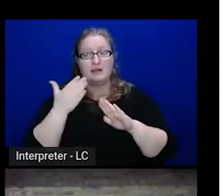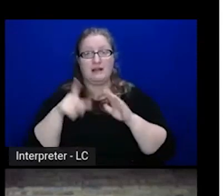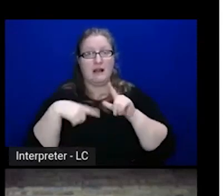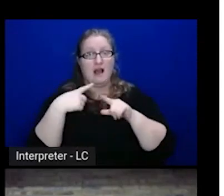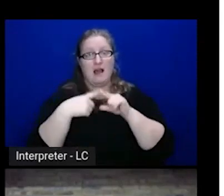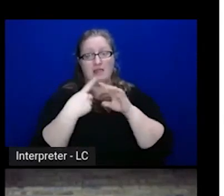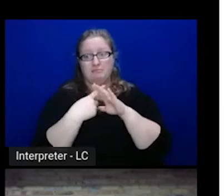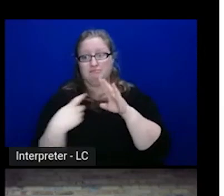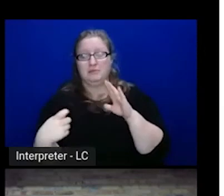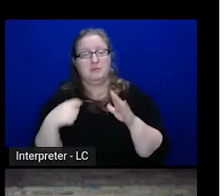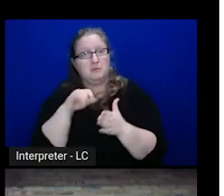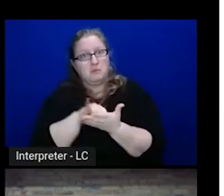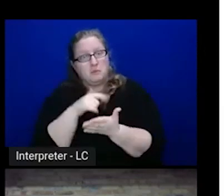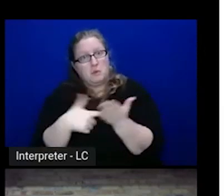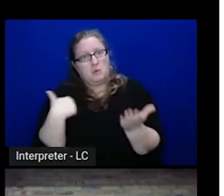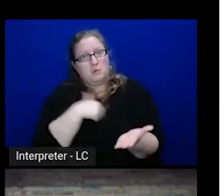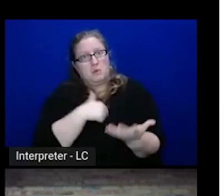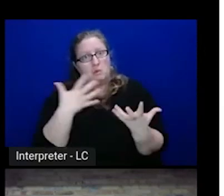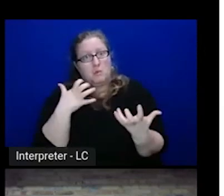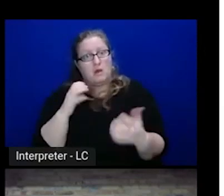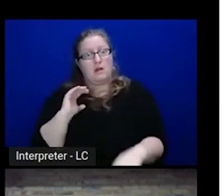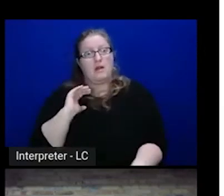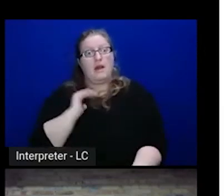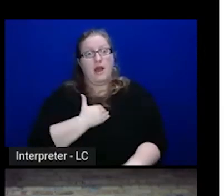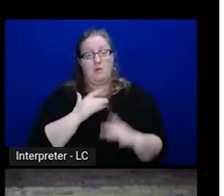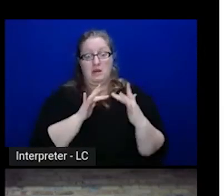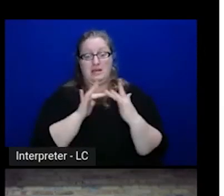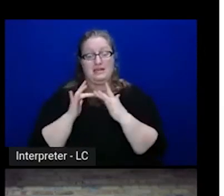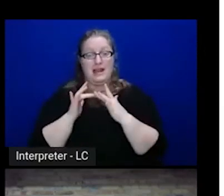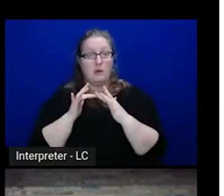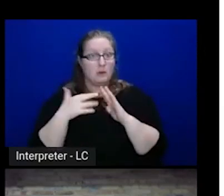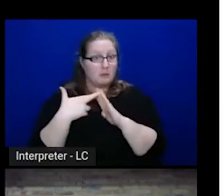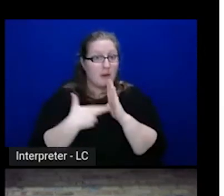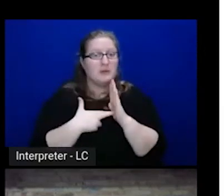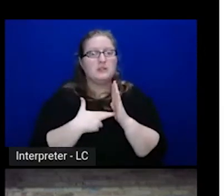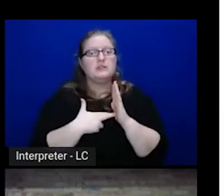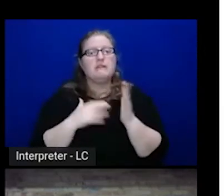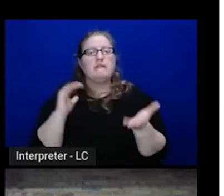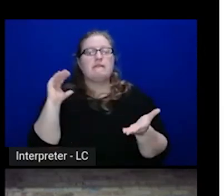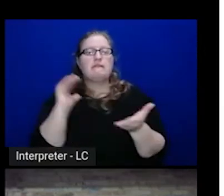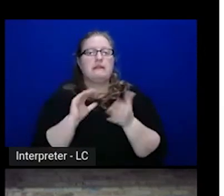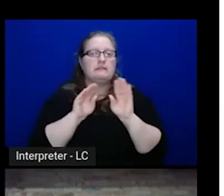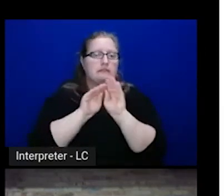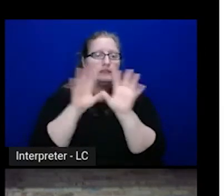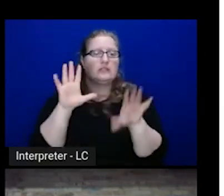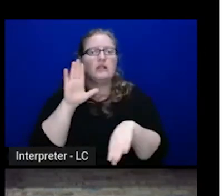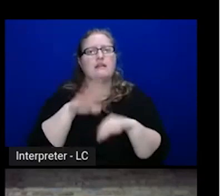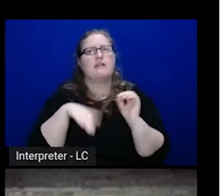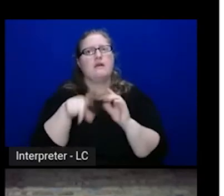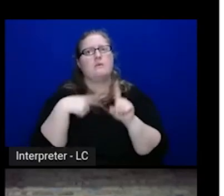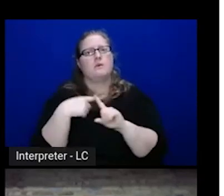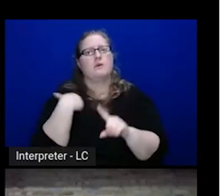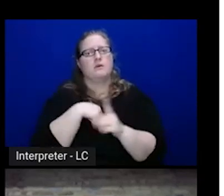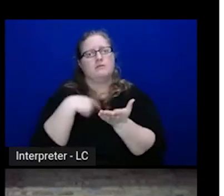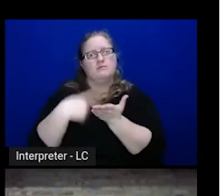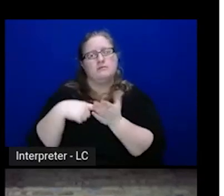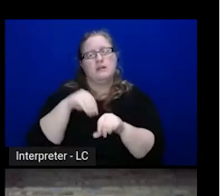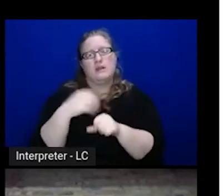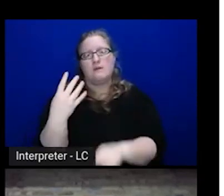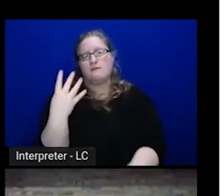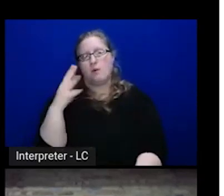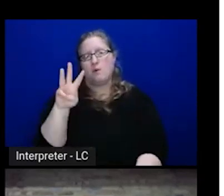Our network perimeters, once we're in cloud, are a lot less clear than they were when we kind of talked about within the four walls of your data center.